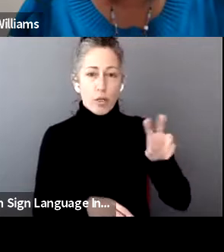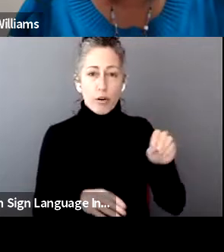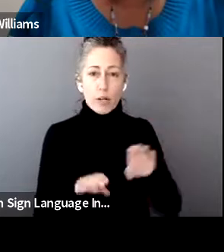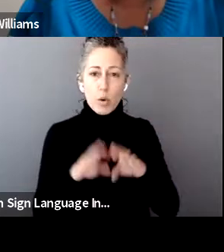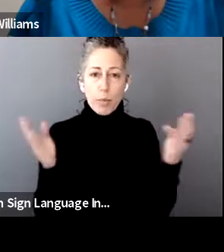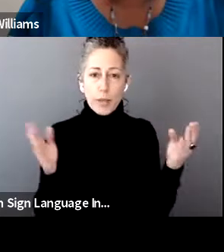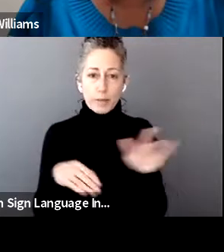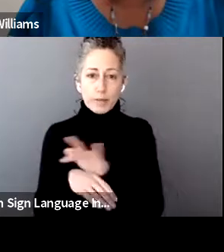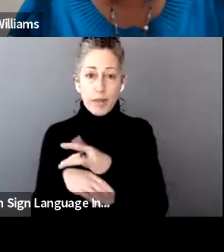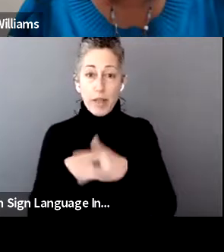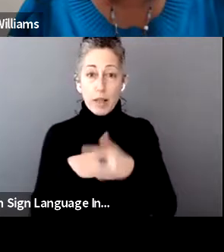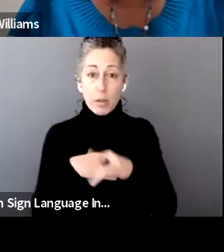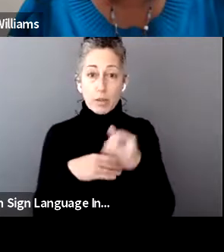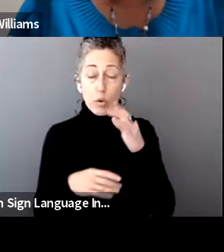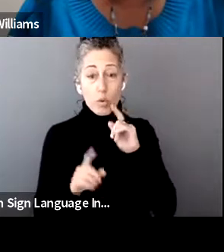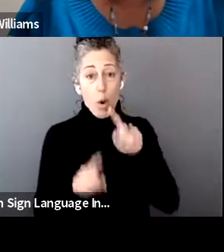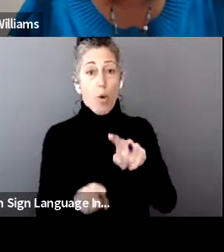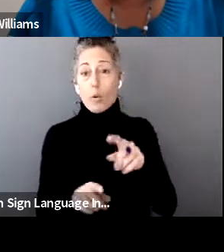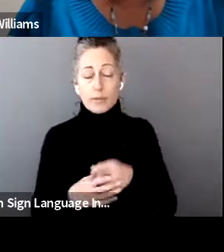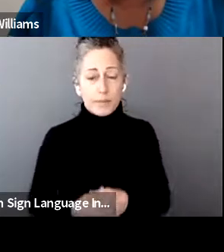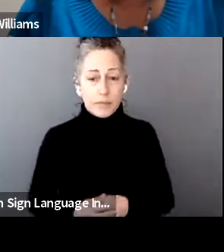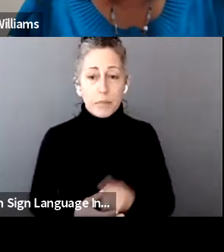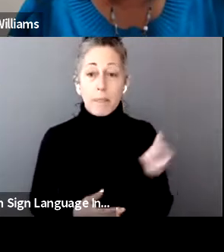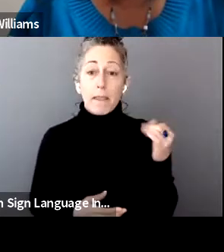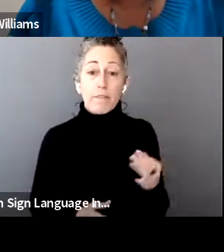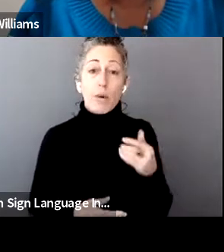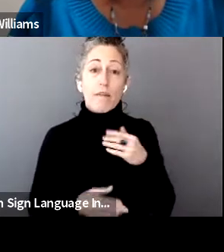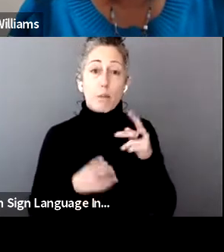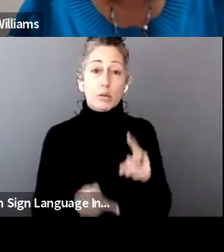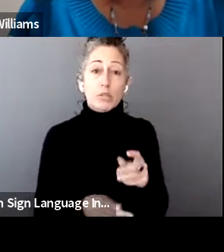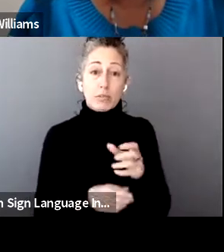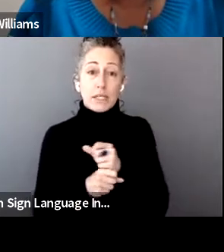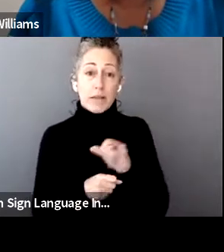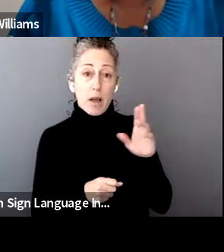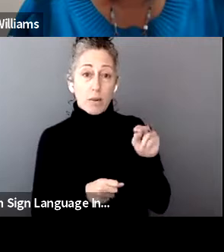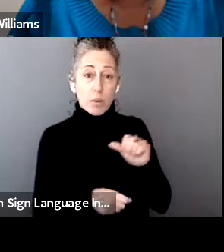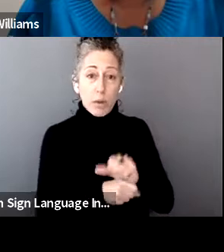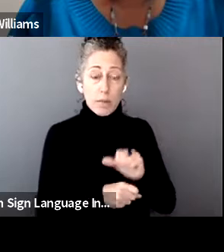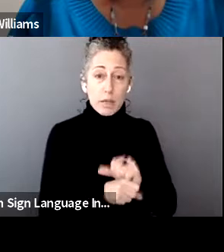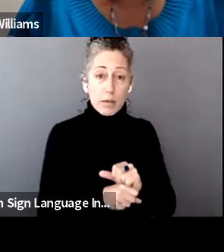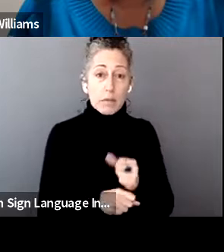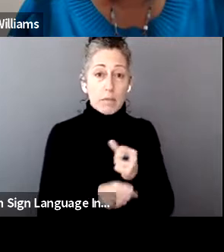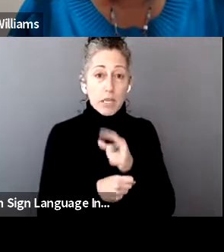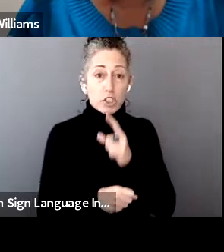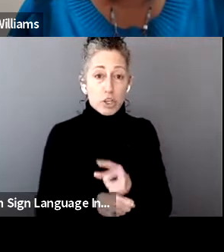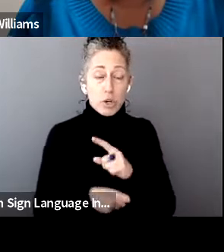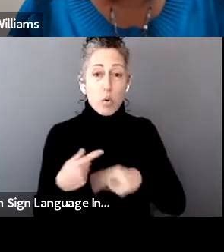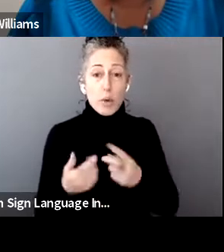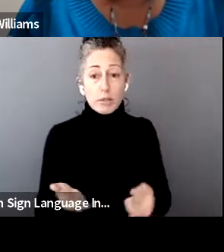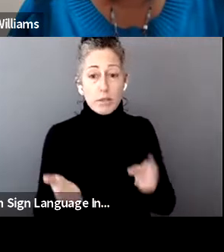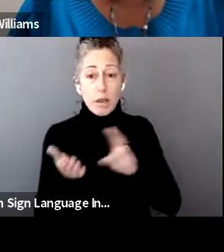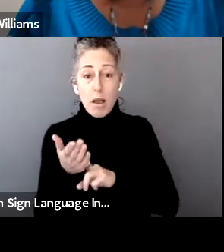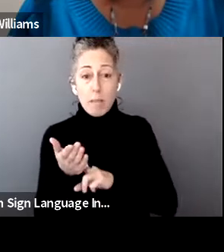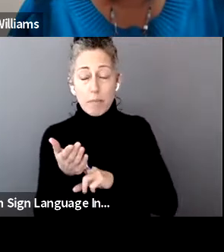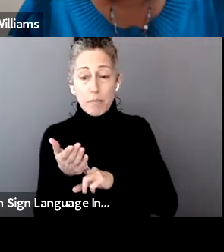And another piece is if you have someone who's receiving unemployment or are receiving unemployment, make sure that when you sign up for that, you